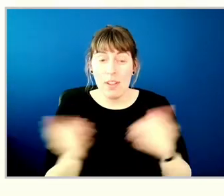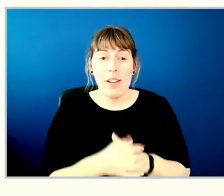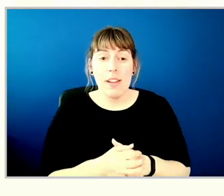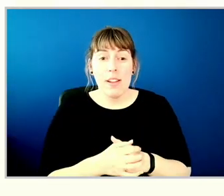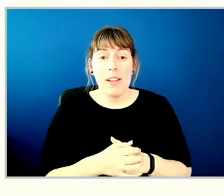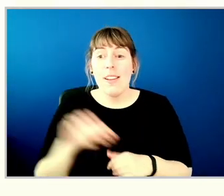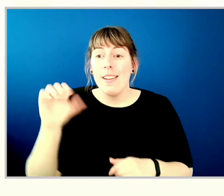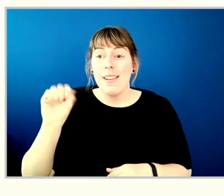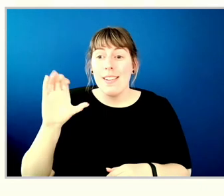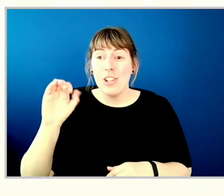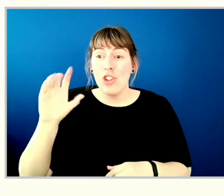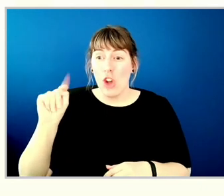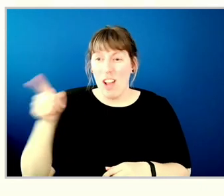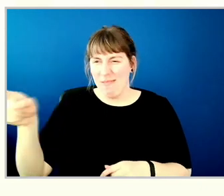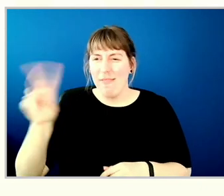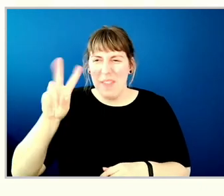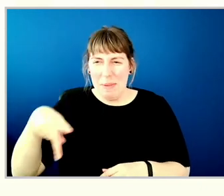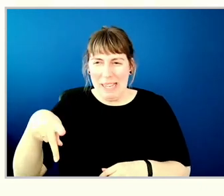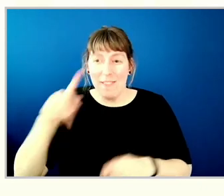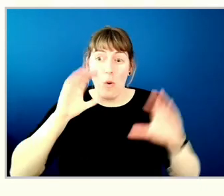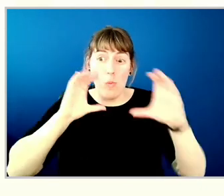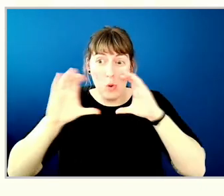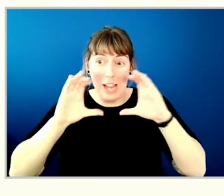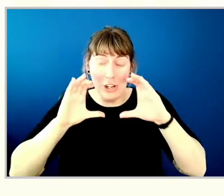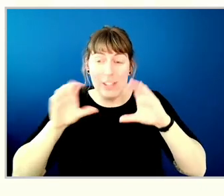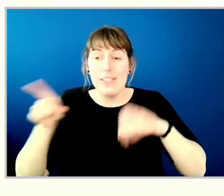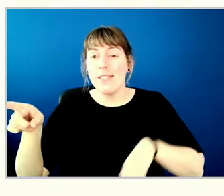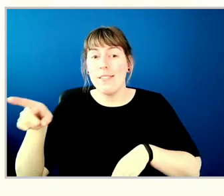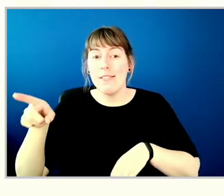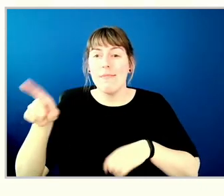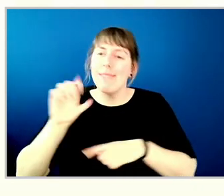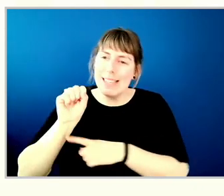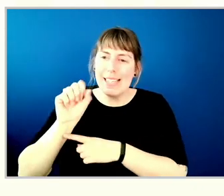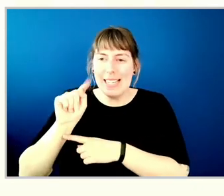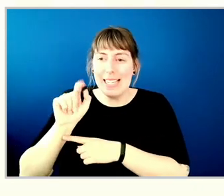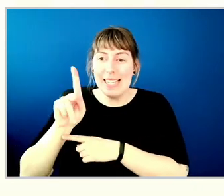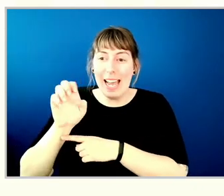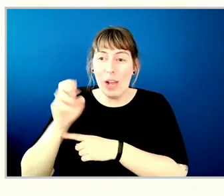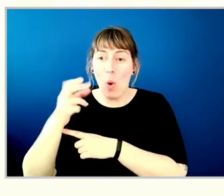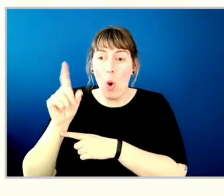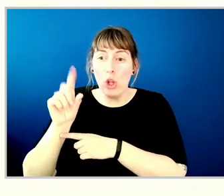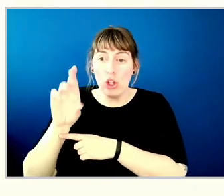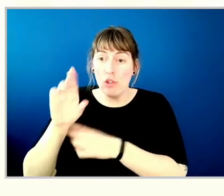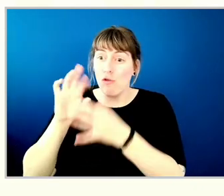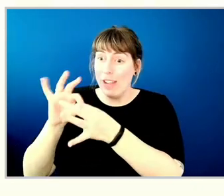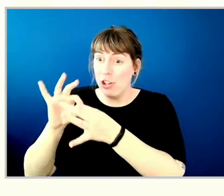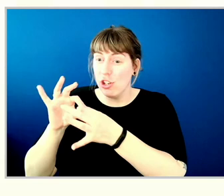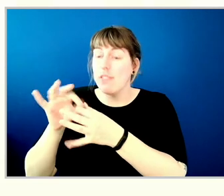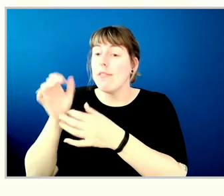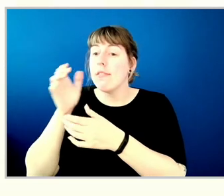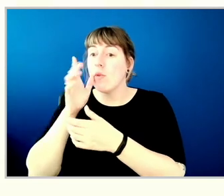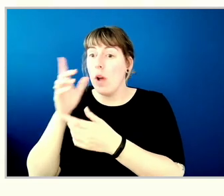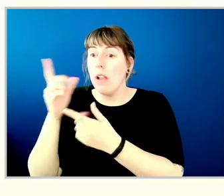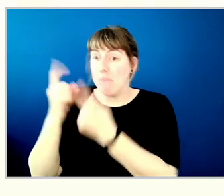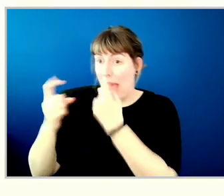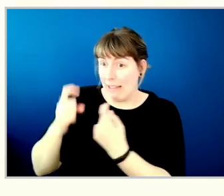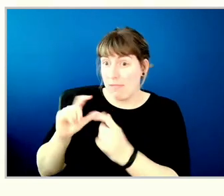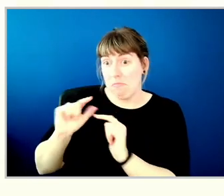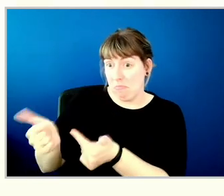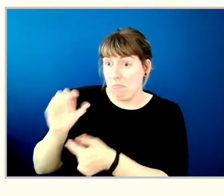Burchall, our Vice President of Communications and Stakeholder Relations, moderate your questions. Scott, over to you.